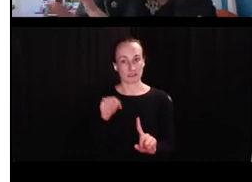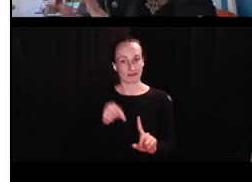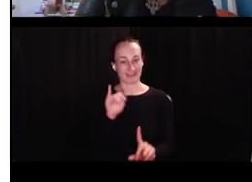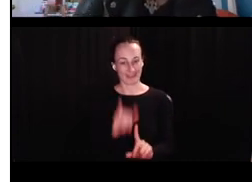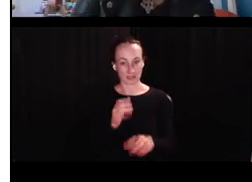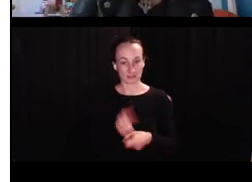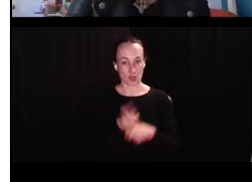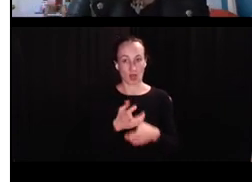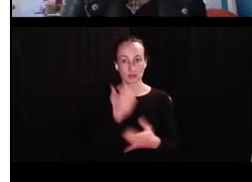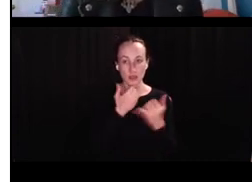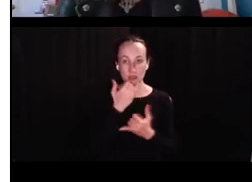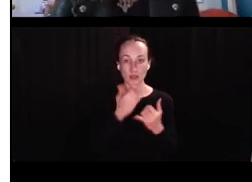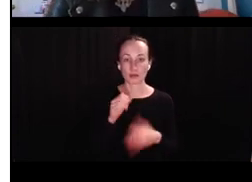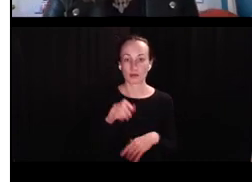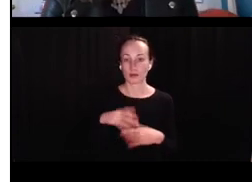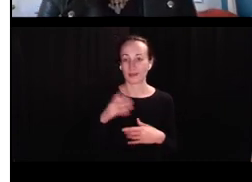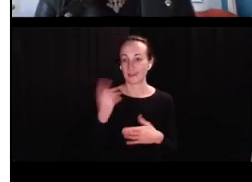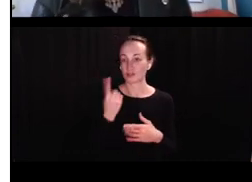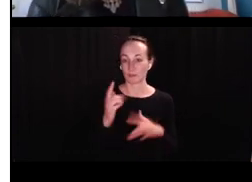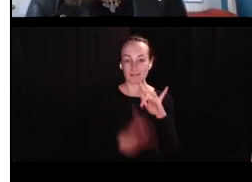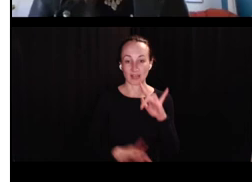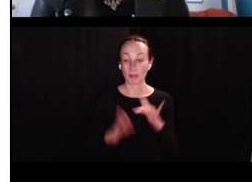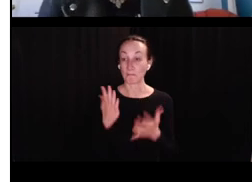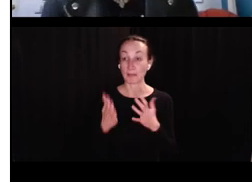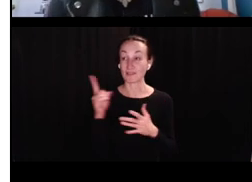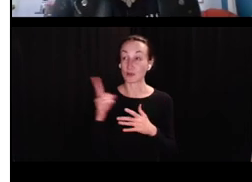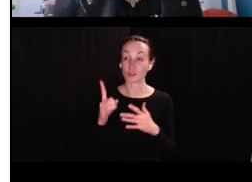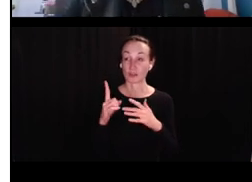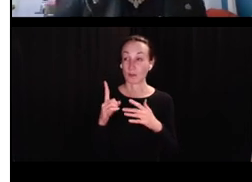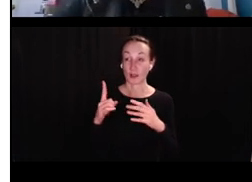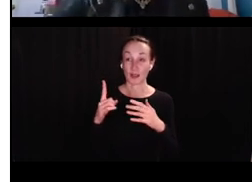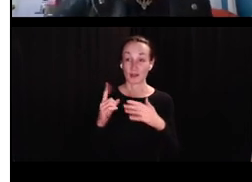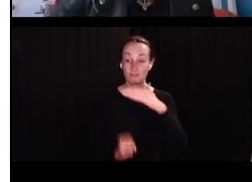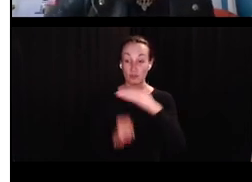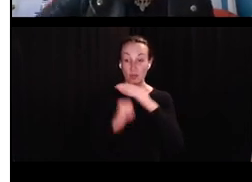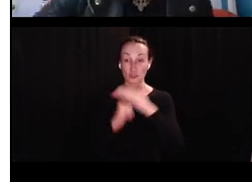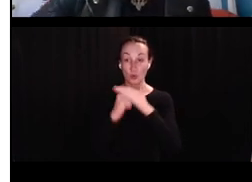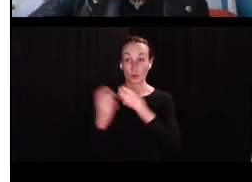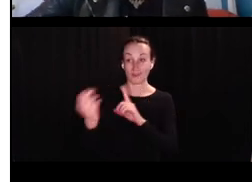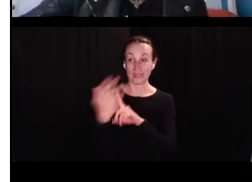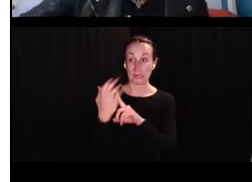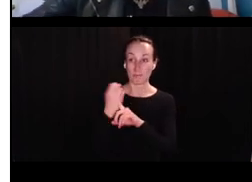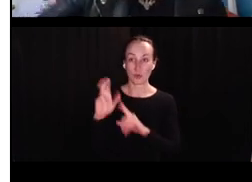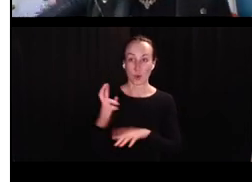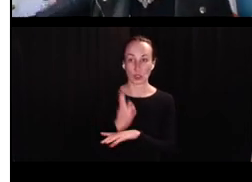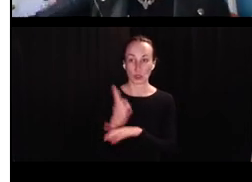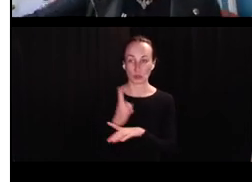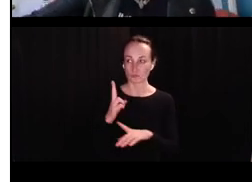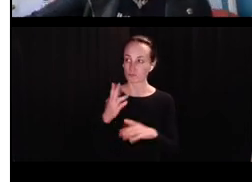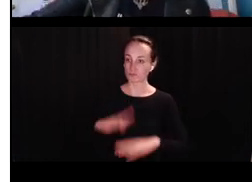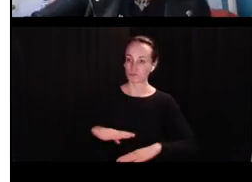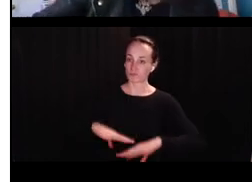motivated and non accidental. Gap, um, that I have no idea when, I mean, perhaps there's some sort of threshold of